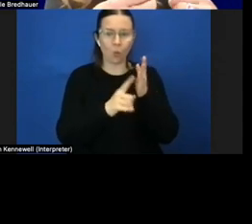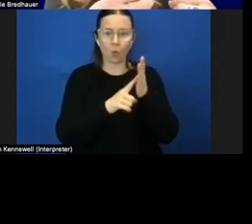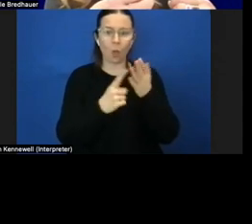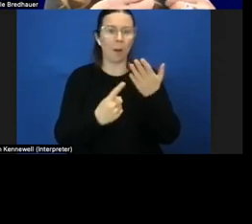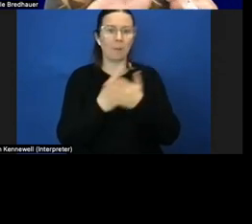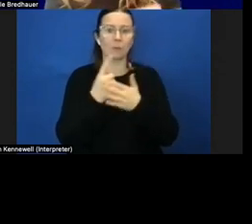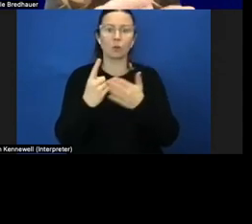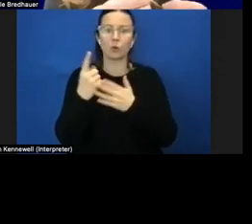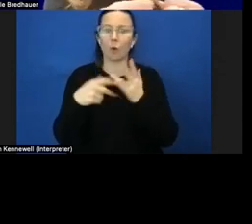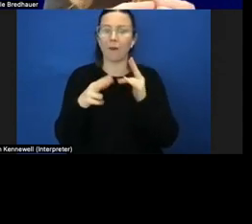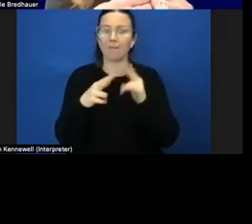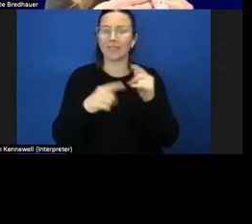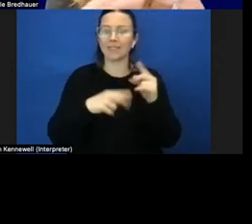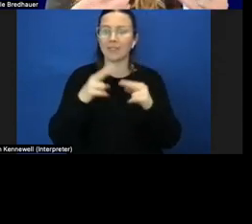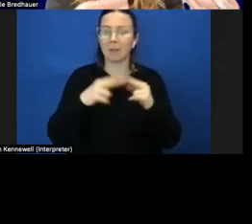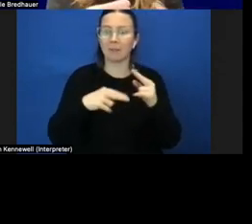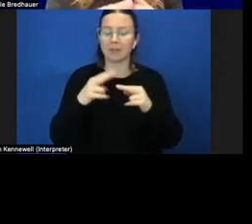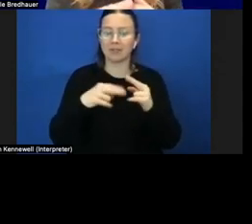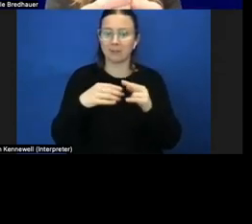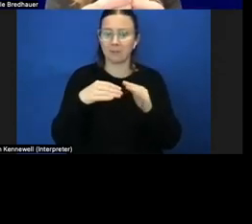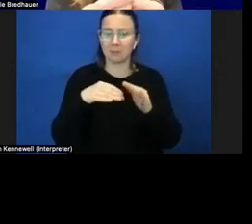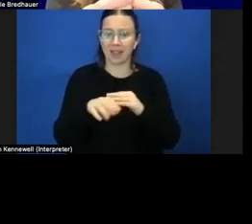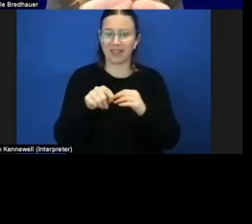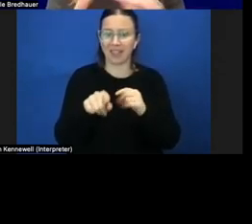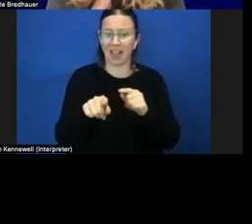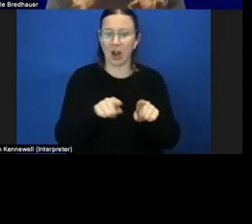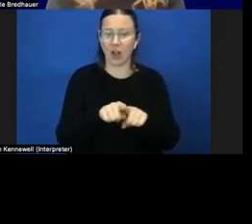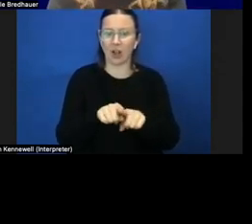um in in the learning